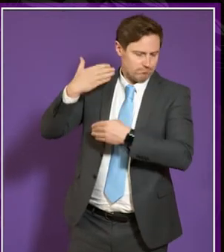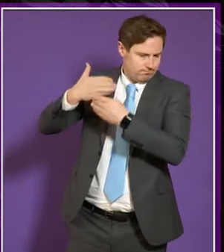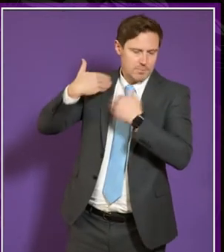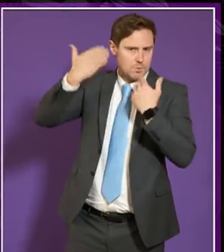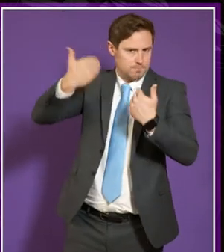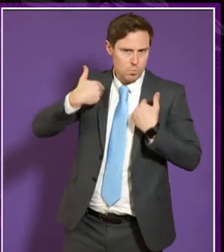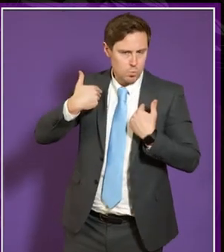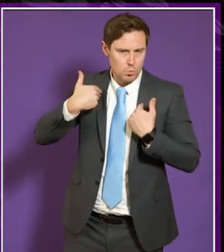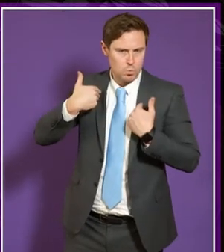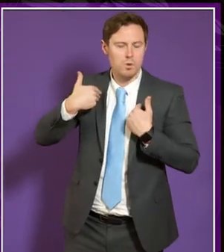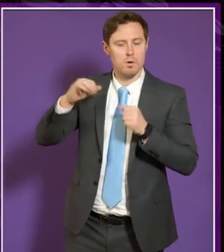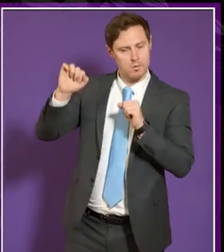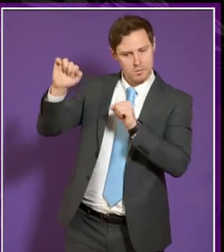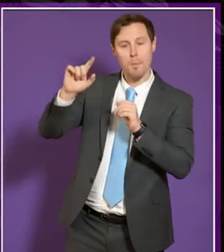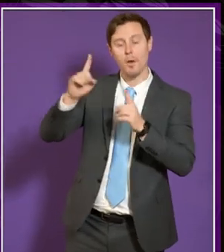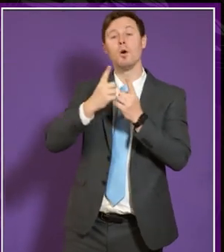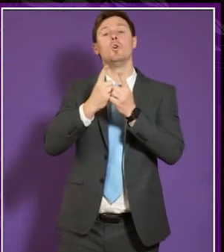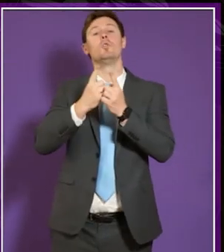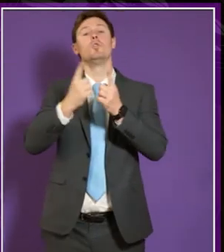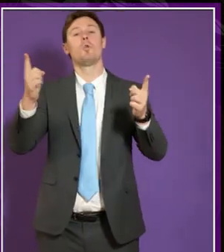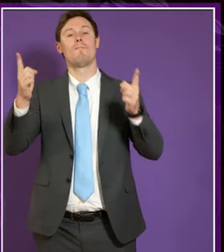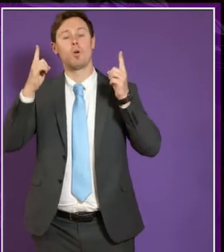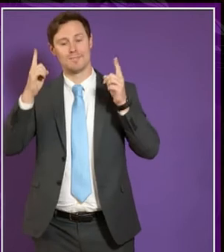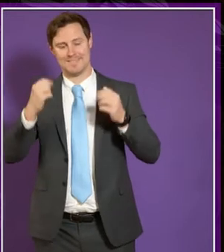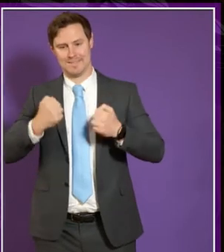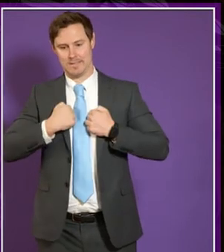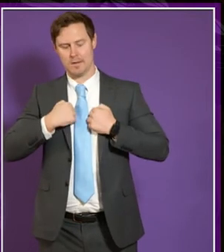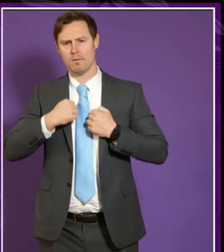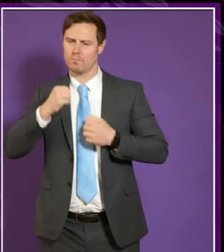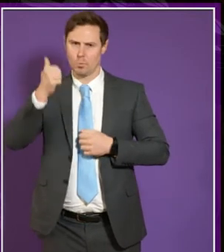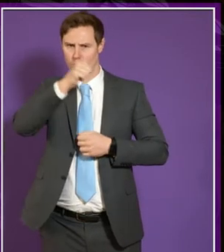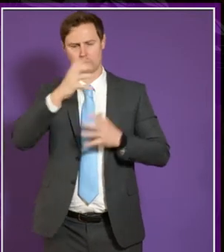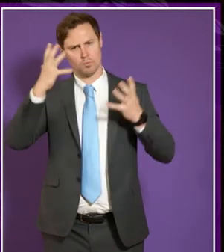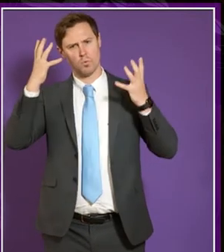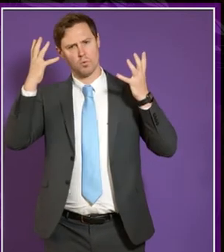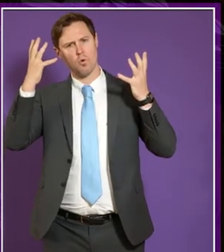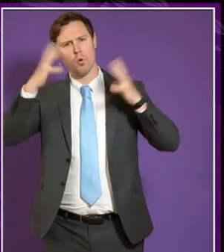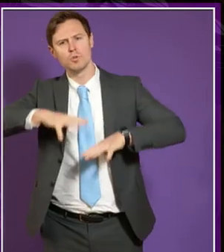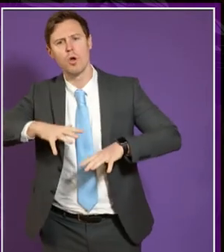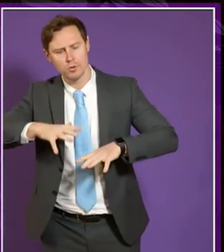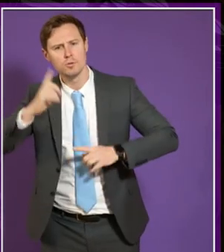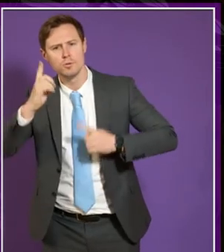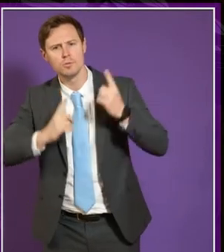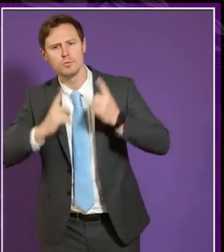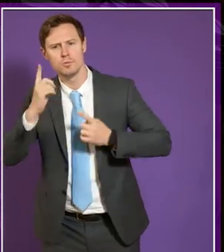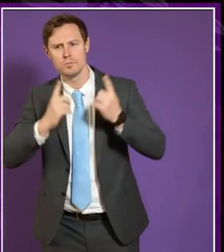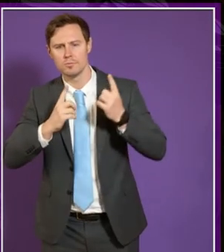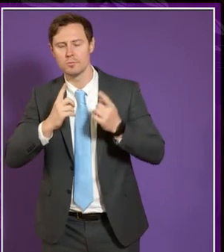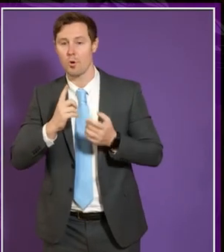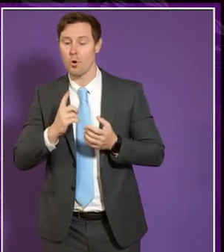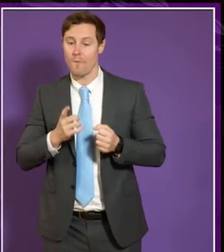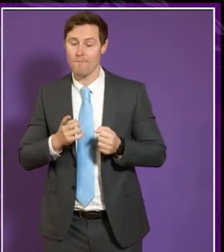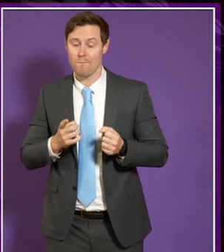i think um you know universities will be concerned that they will not have full